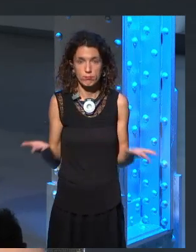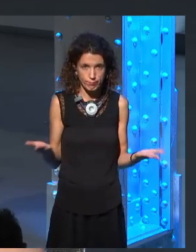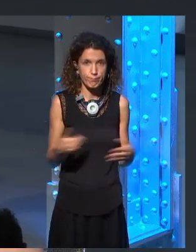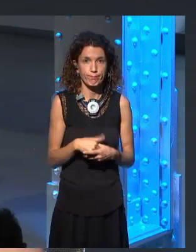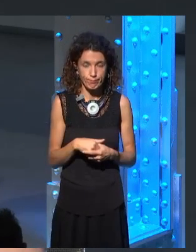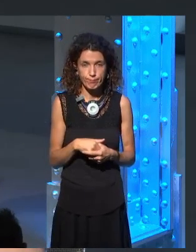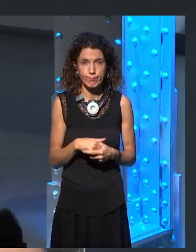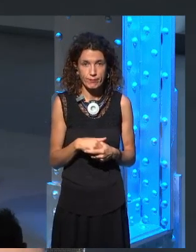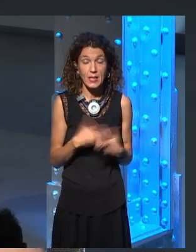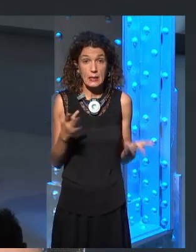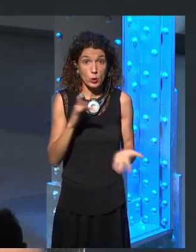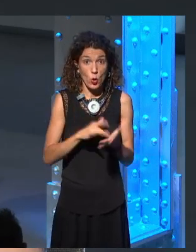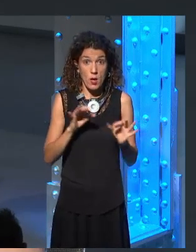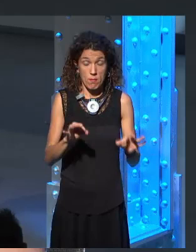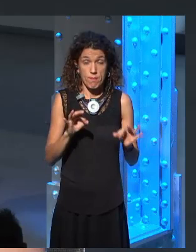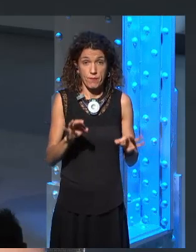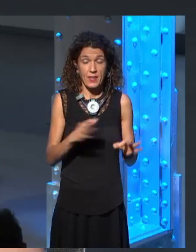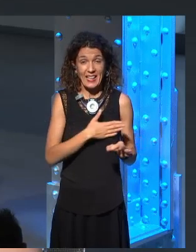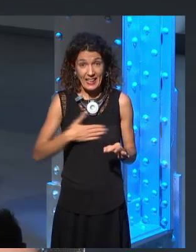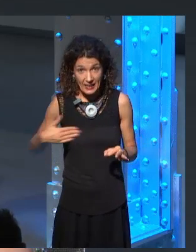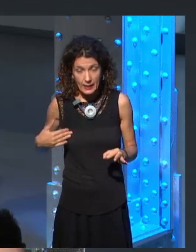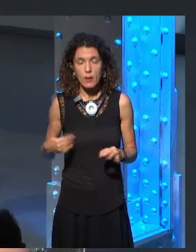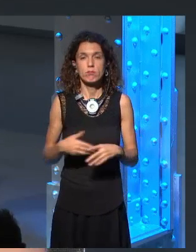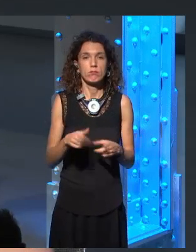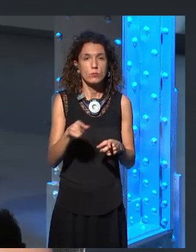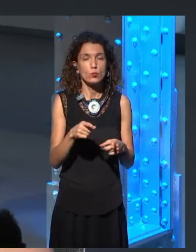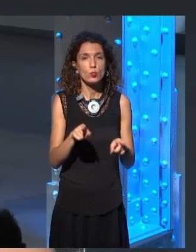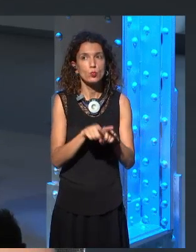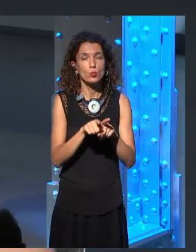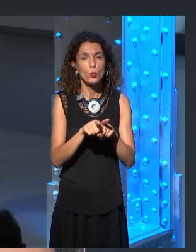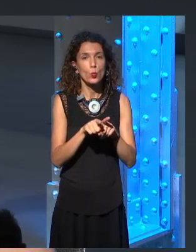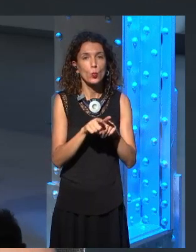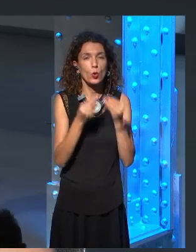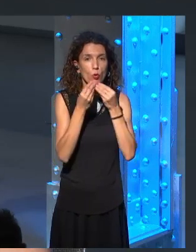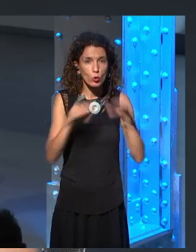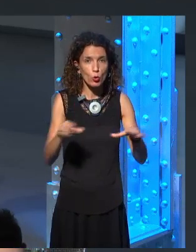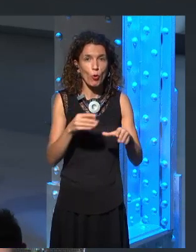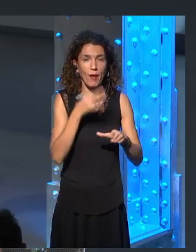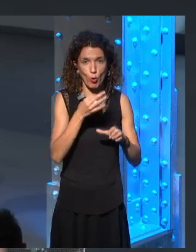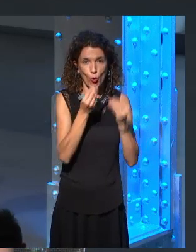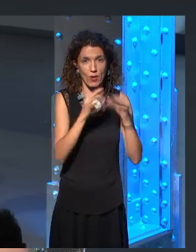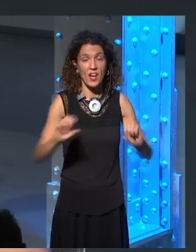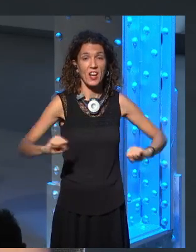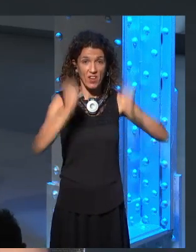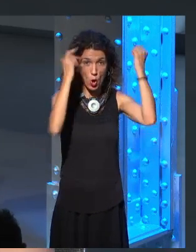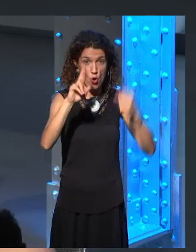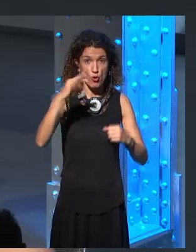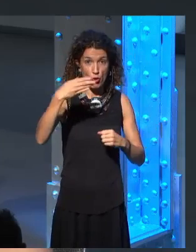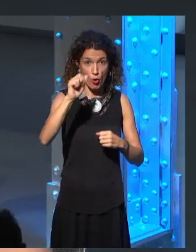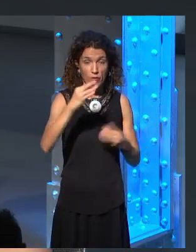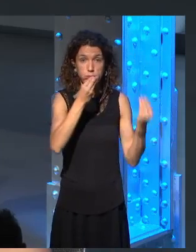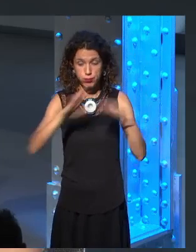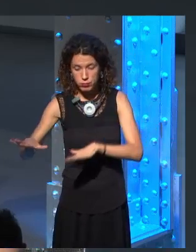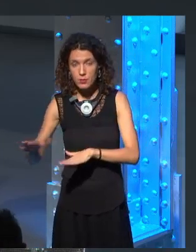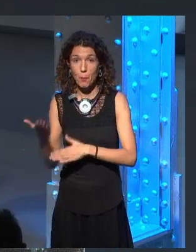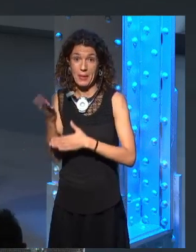out and replace it with a much shorter, shorter chapter, because now Tommen is sitting on the throne. And his, you